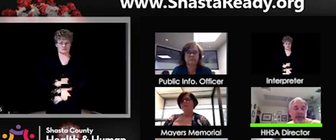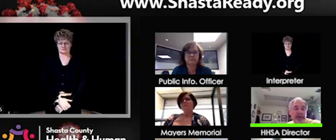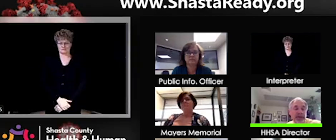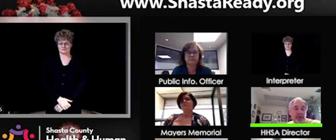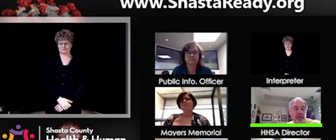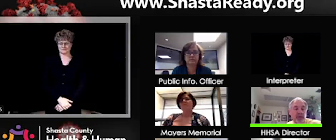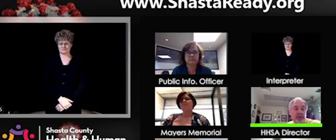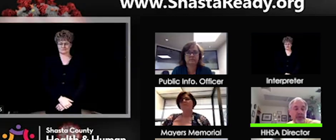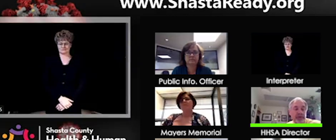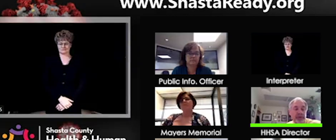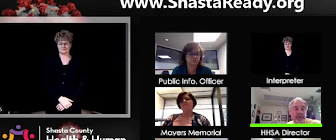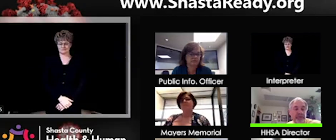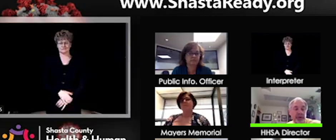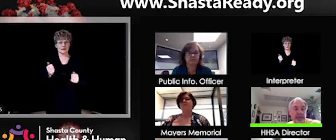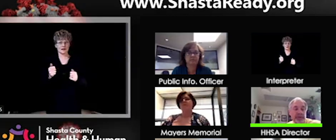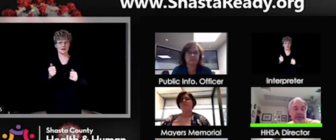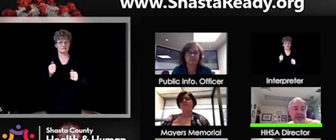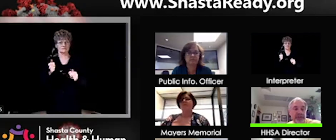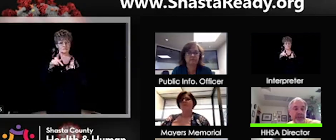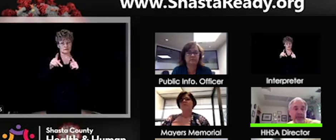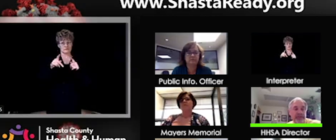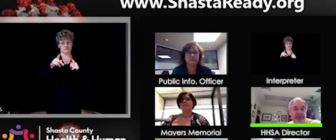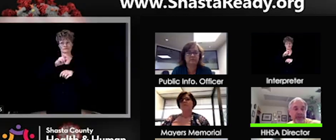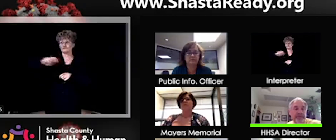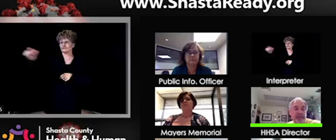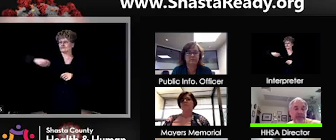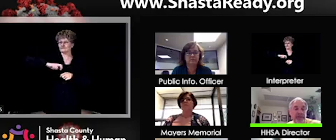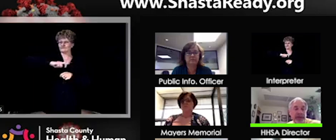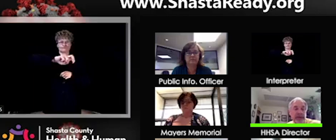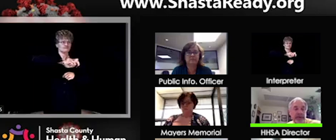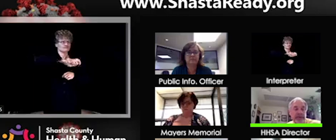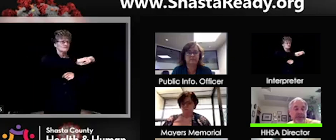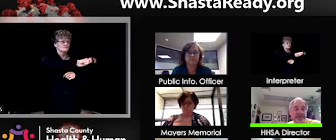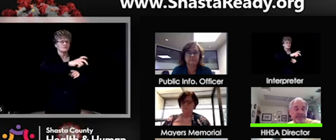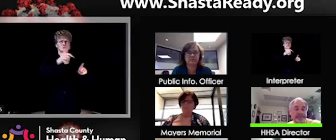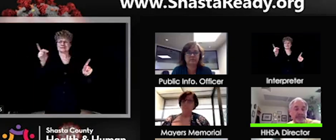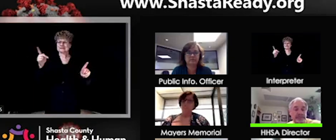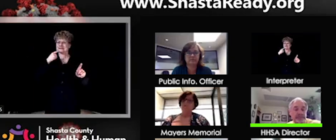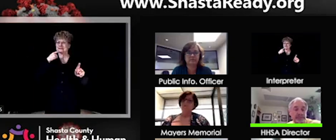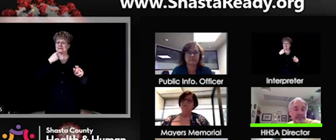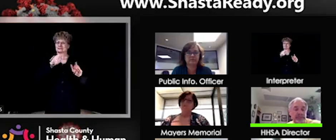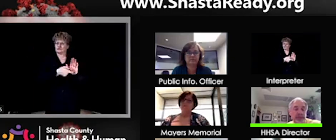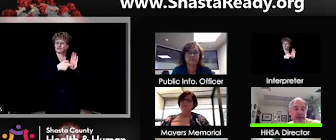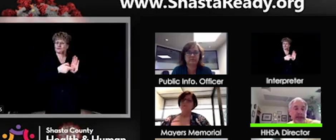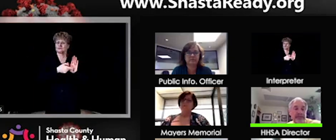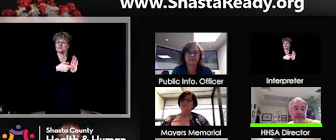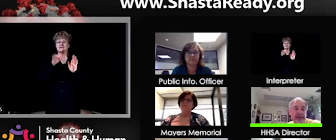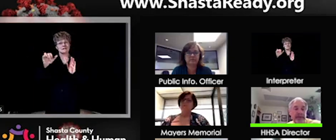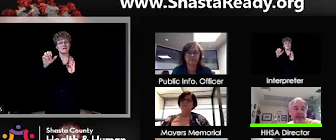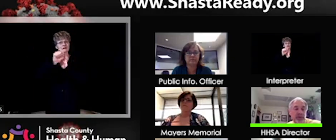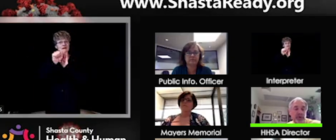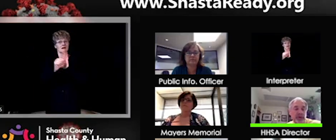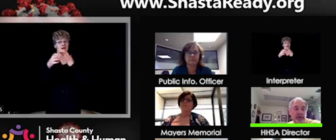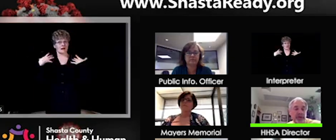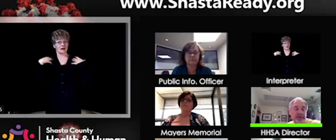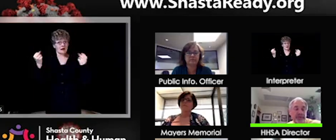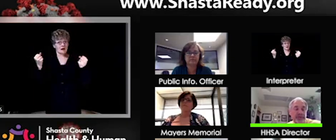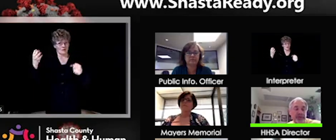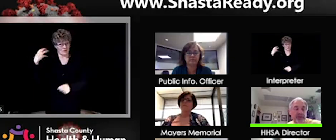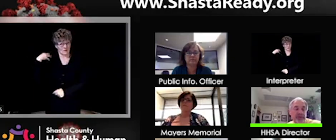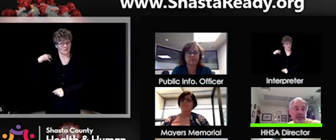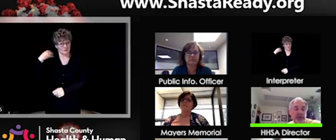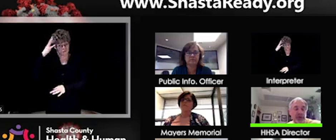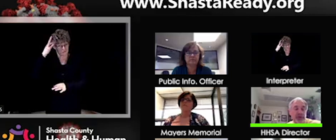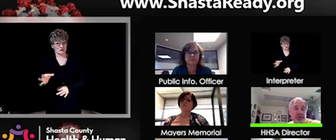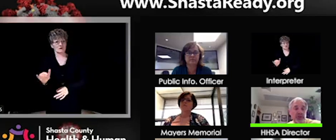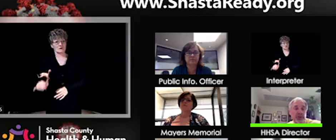movement, that order was, uh, put out by the state health officer. Some counties have had their local health